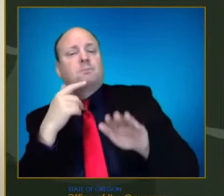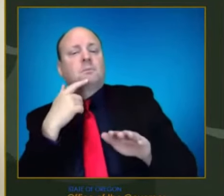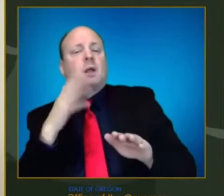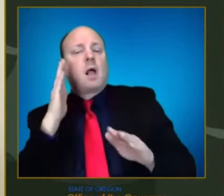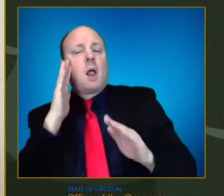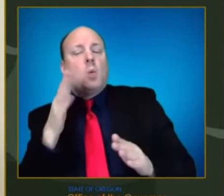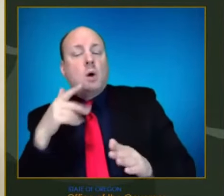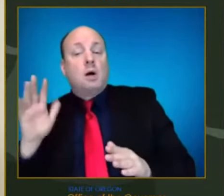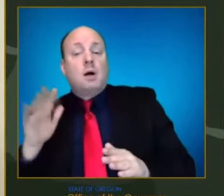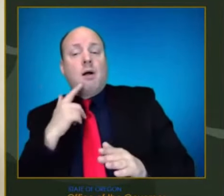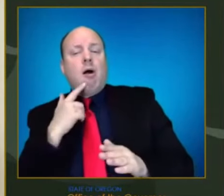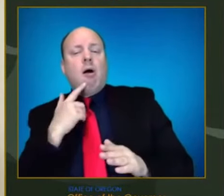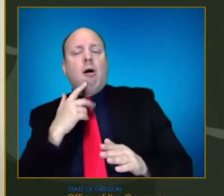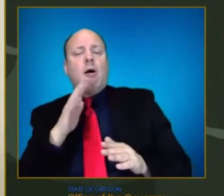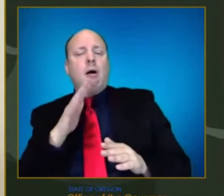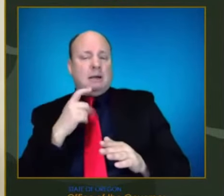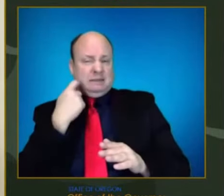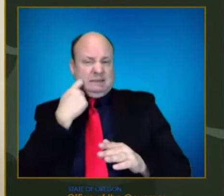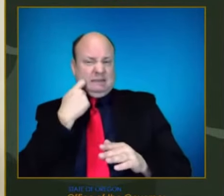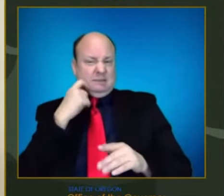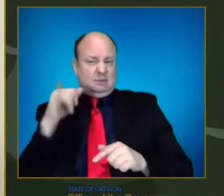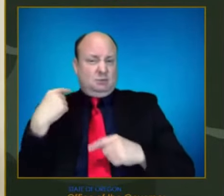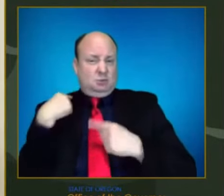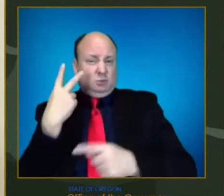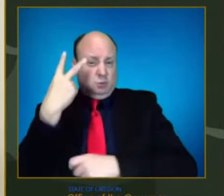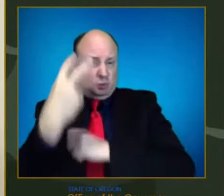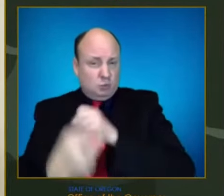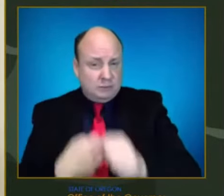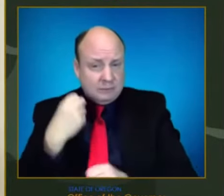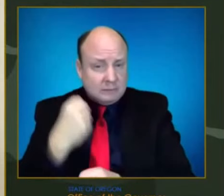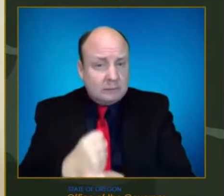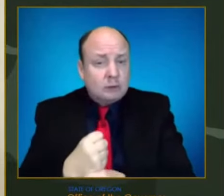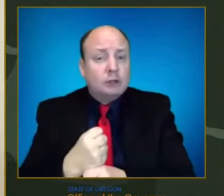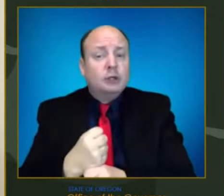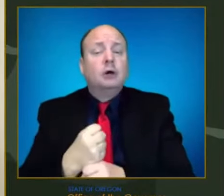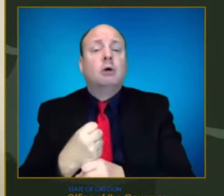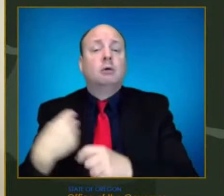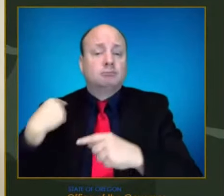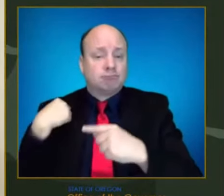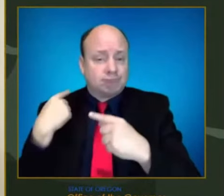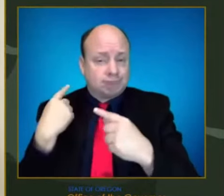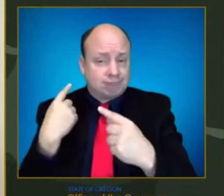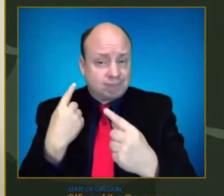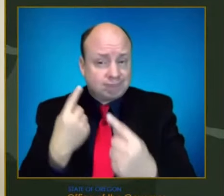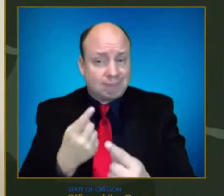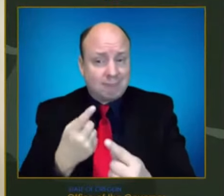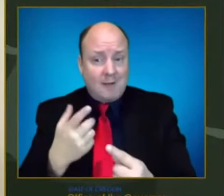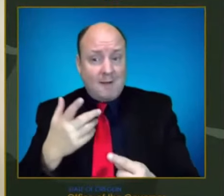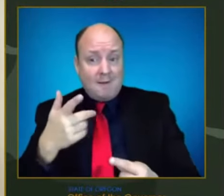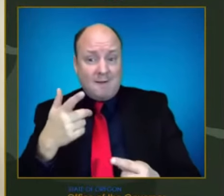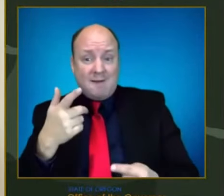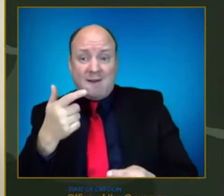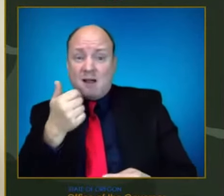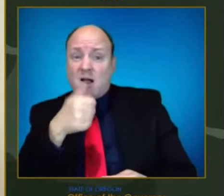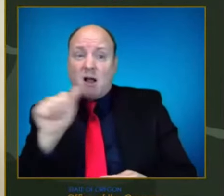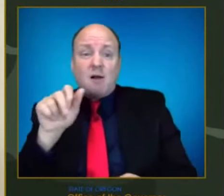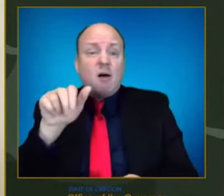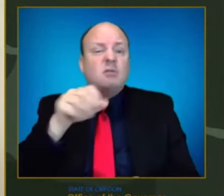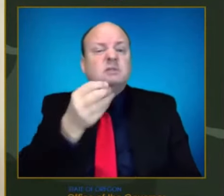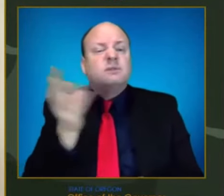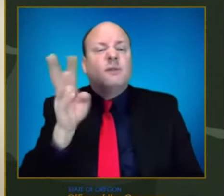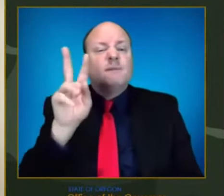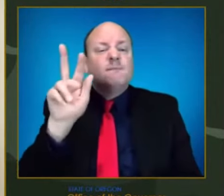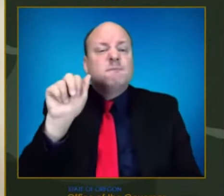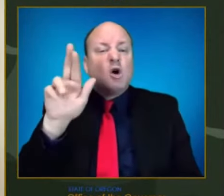two years ago here, we've had a number of variants come through, especially Delta and